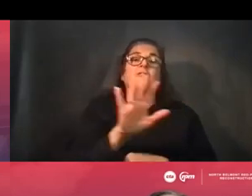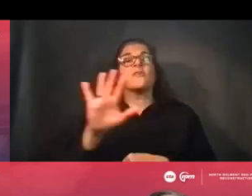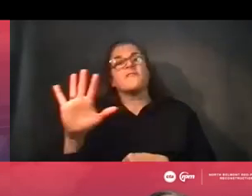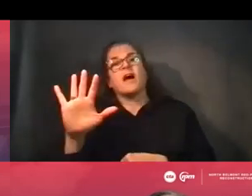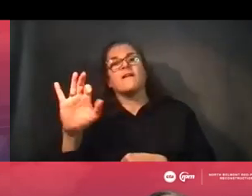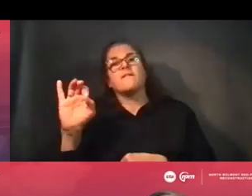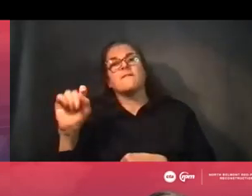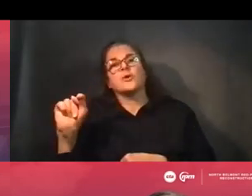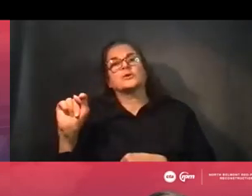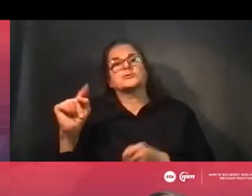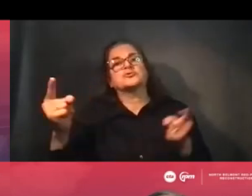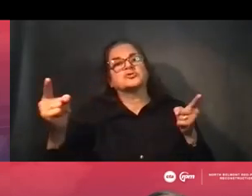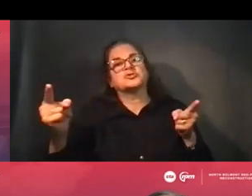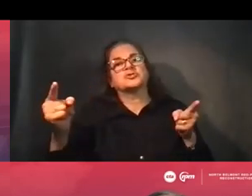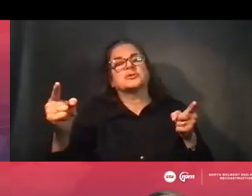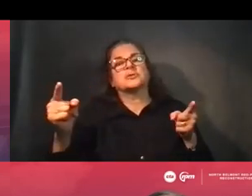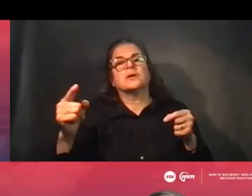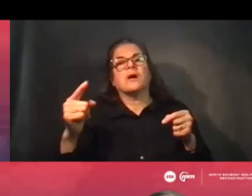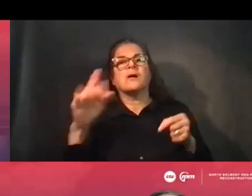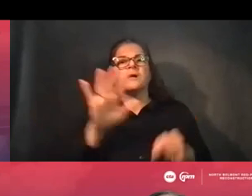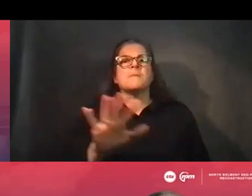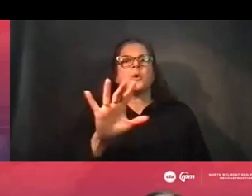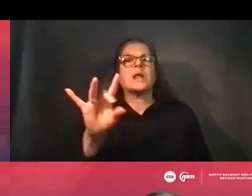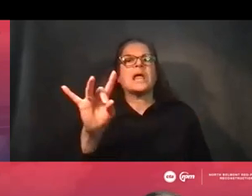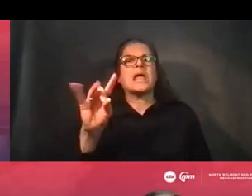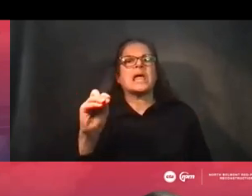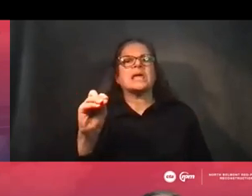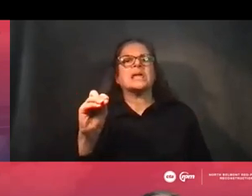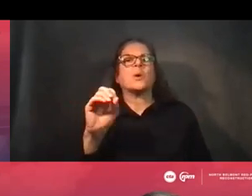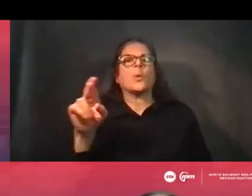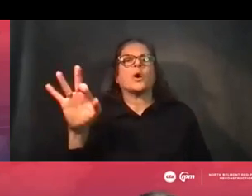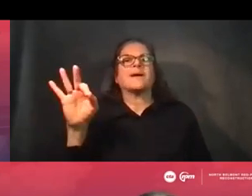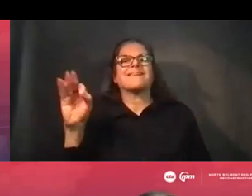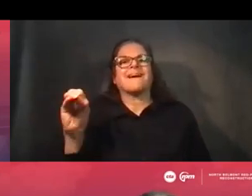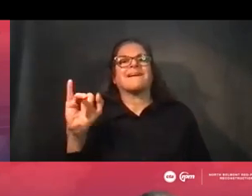I'm going to tell you it's about 80 to 90 yards of concrete with basically about eight or nine trucks.